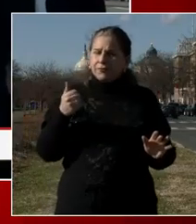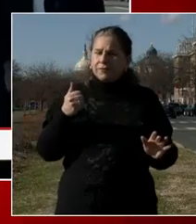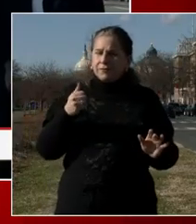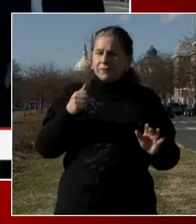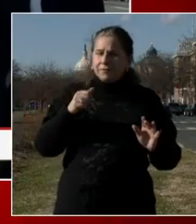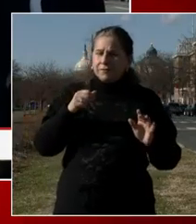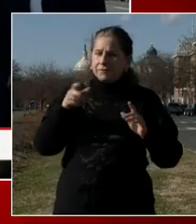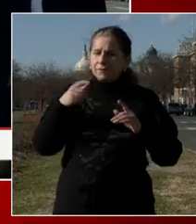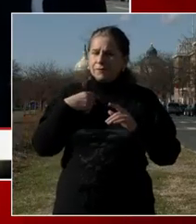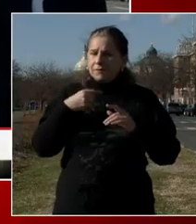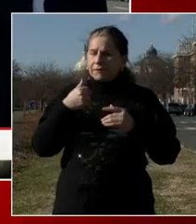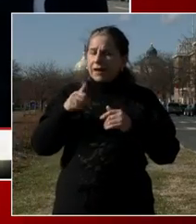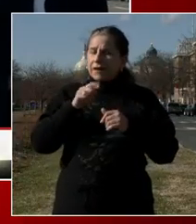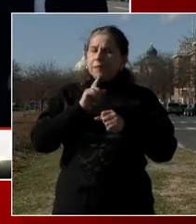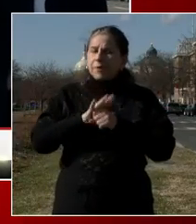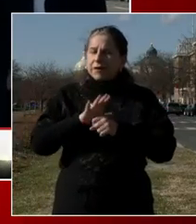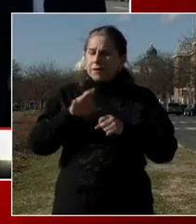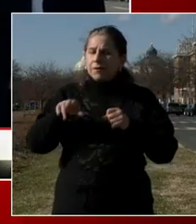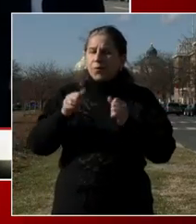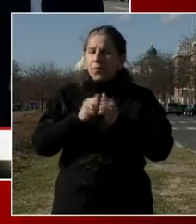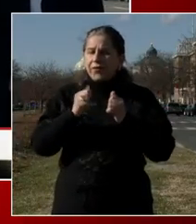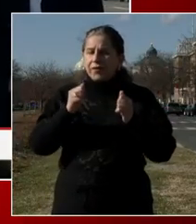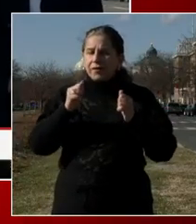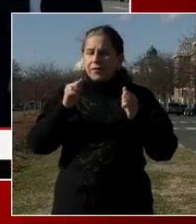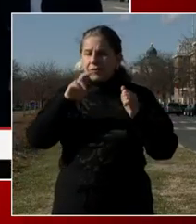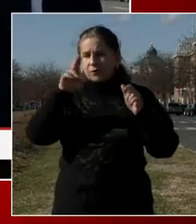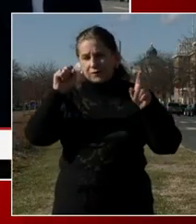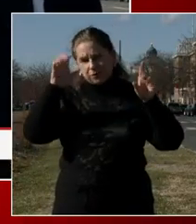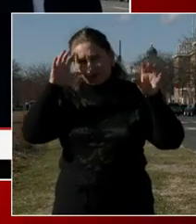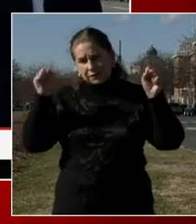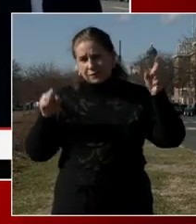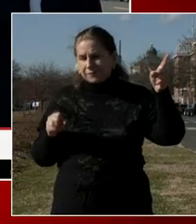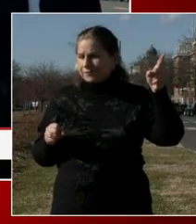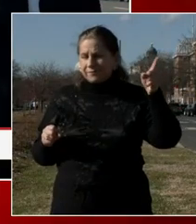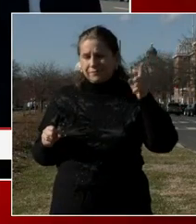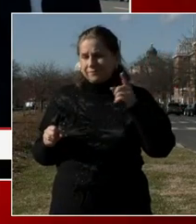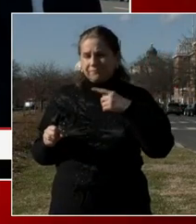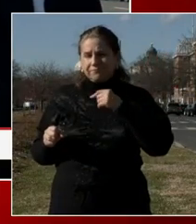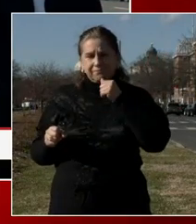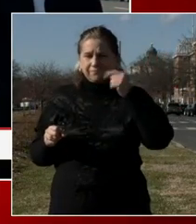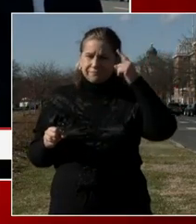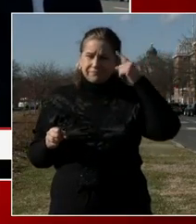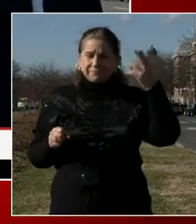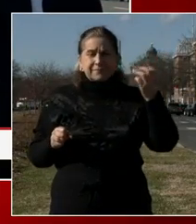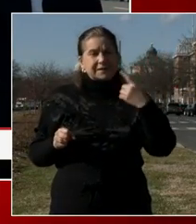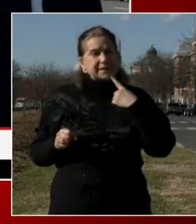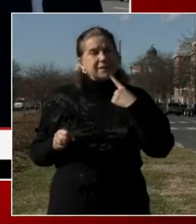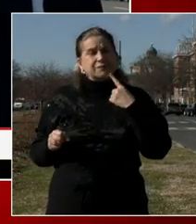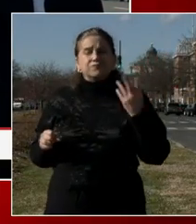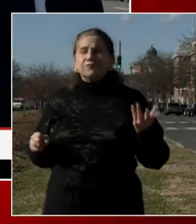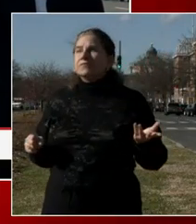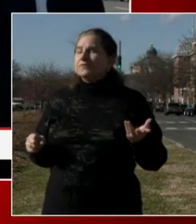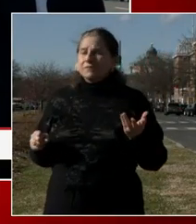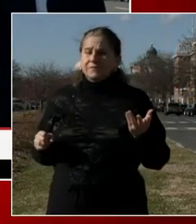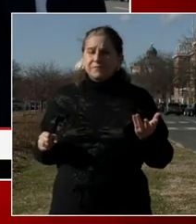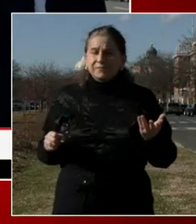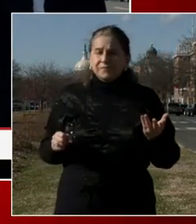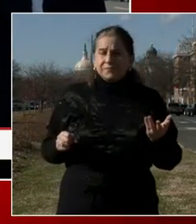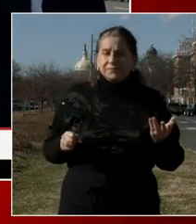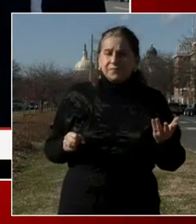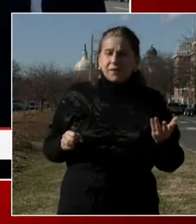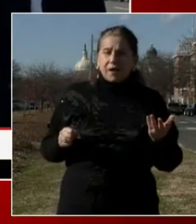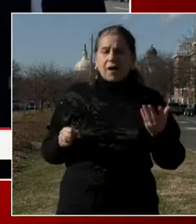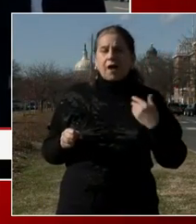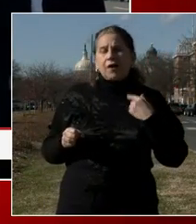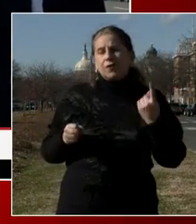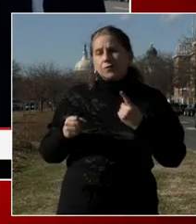I, I can say that I don't think he would mind me saying this. Um, he says something to the effect like, kid, you know, I've always been there with you, you